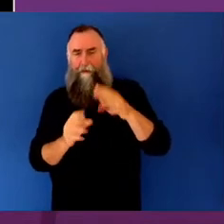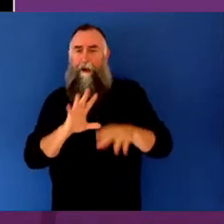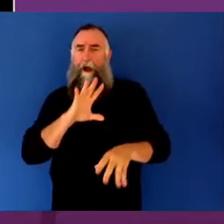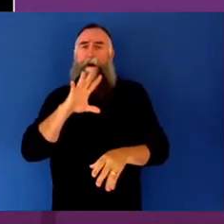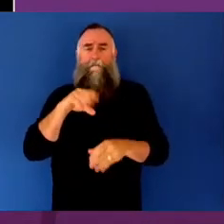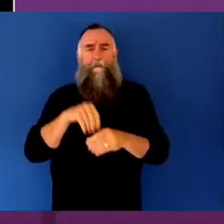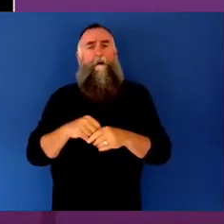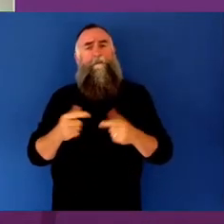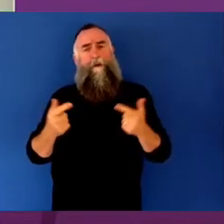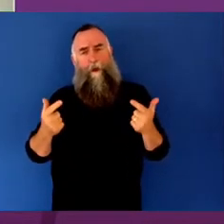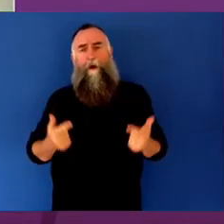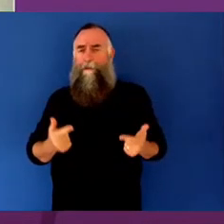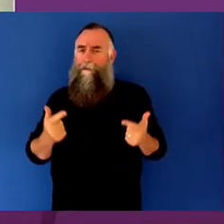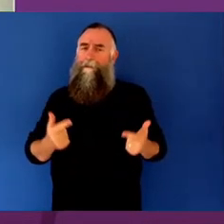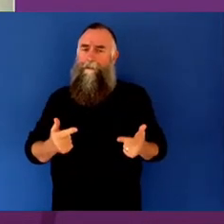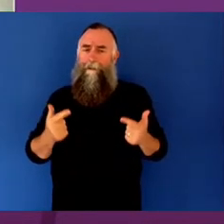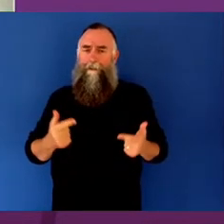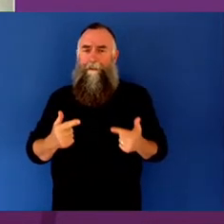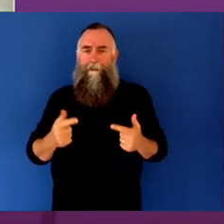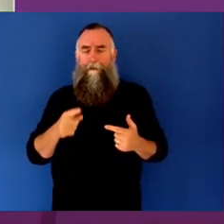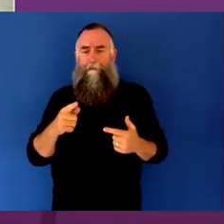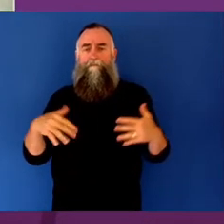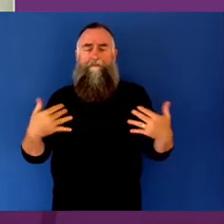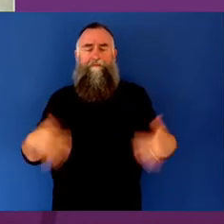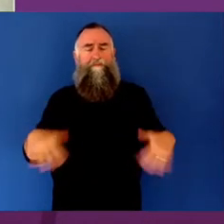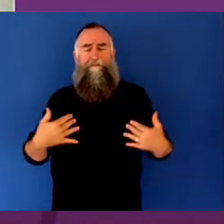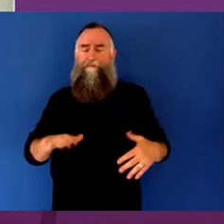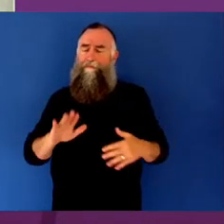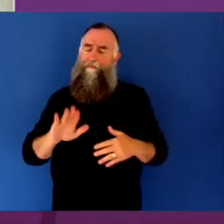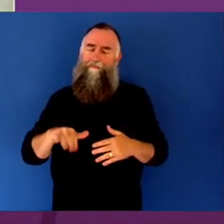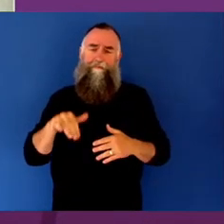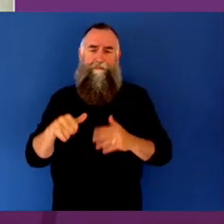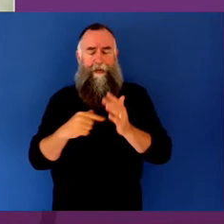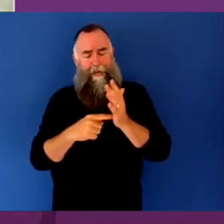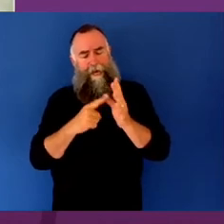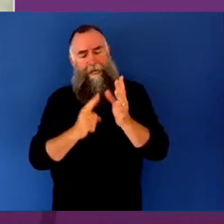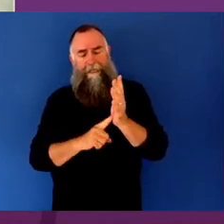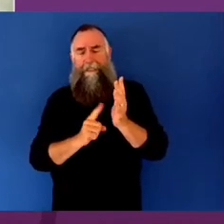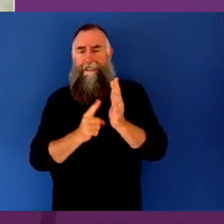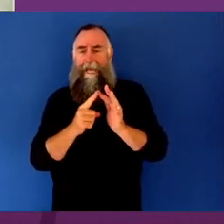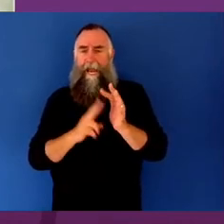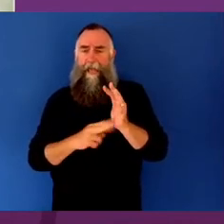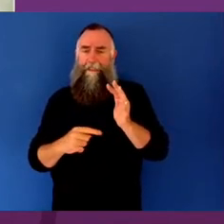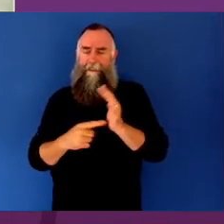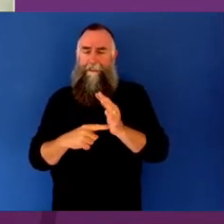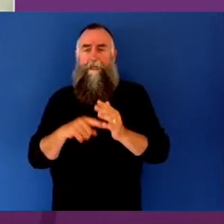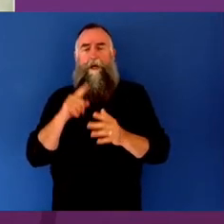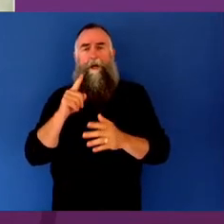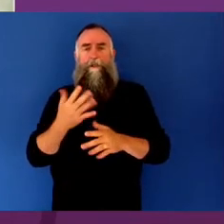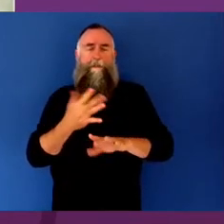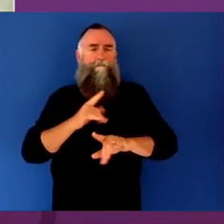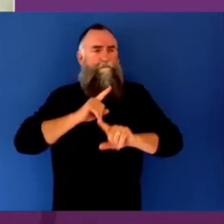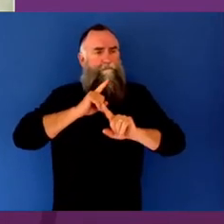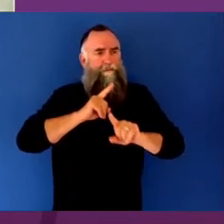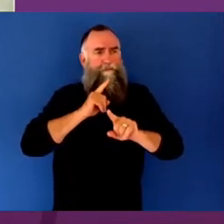overwhelmingly talented. She consults on organisational culture, mental health and wellbeing strategies,